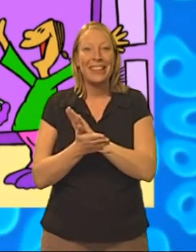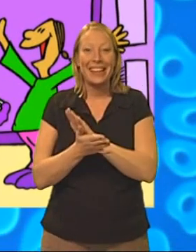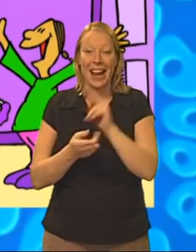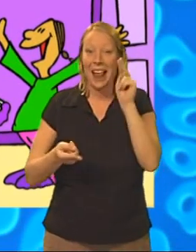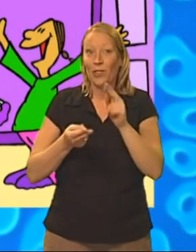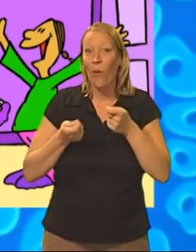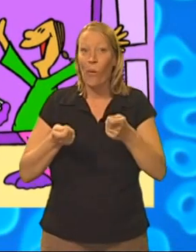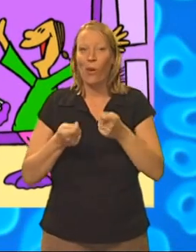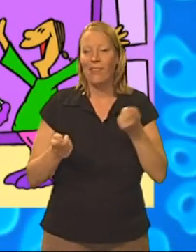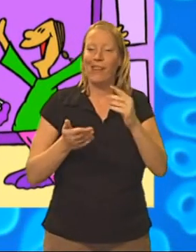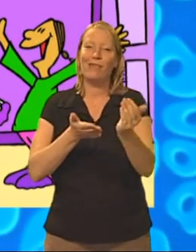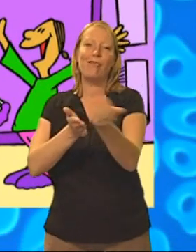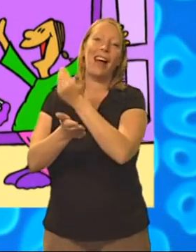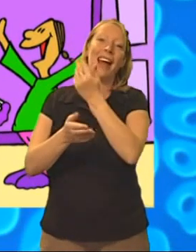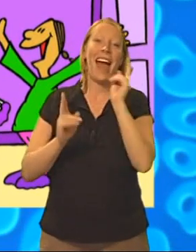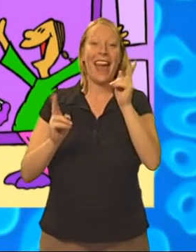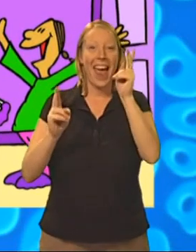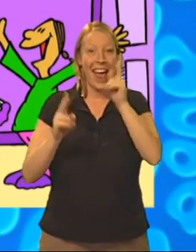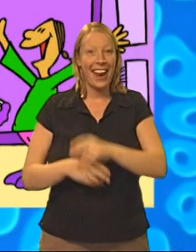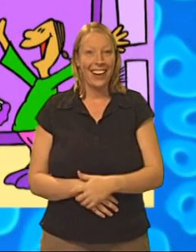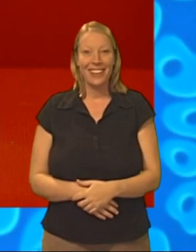Little Cook to the rescue once again.